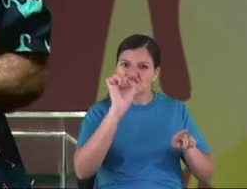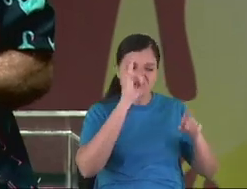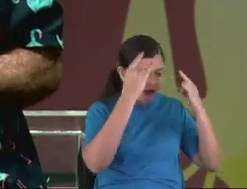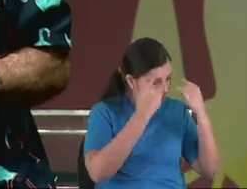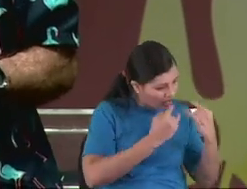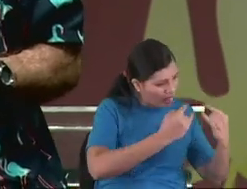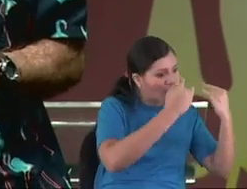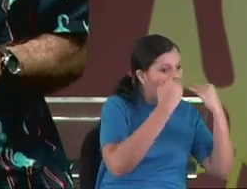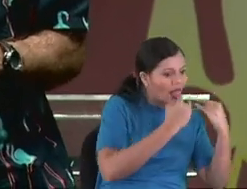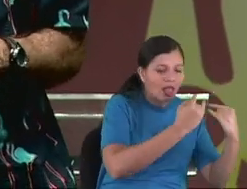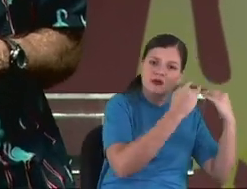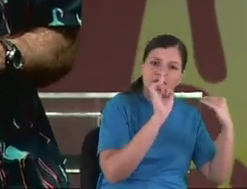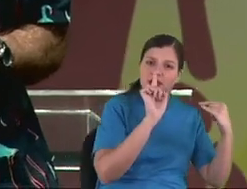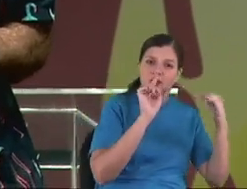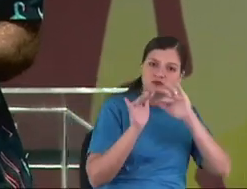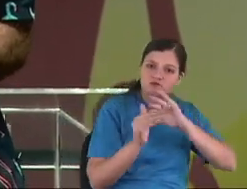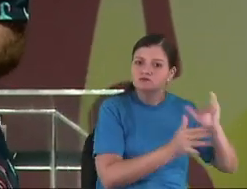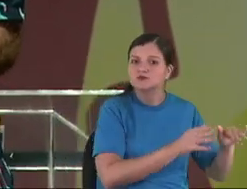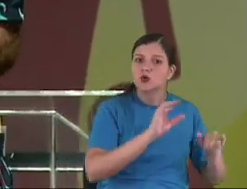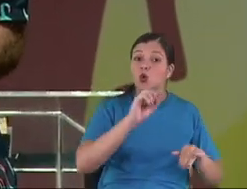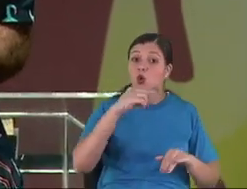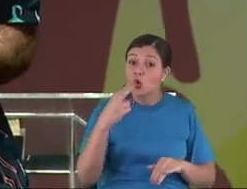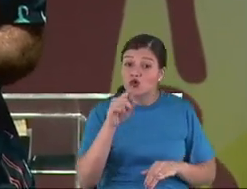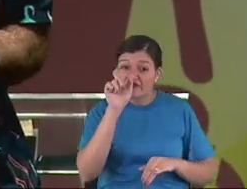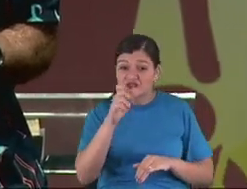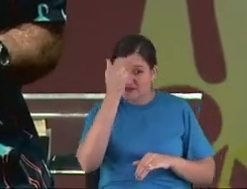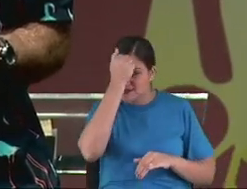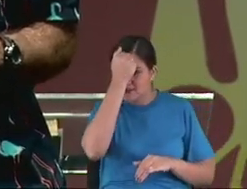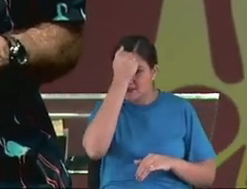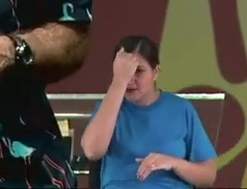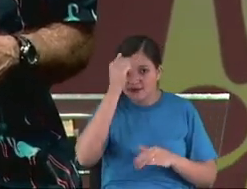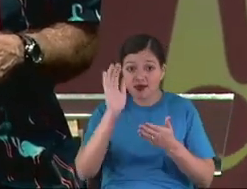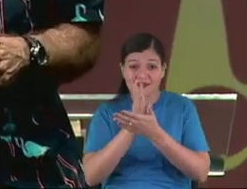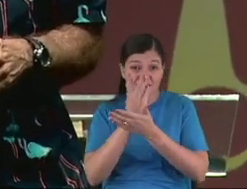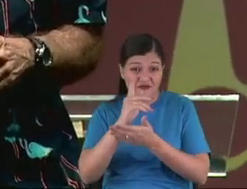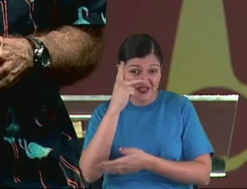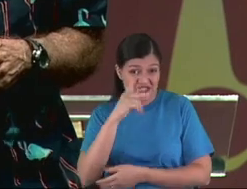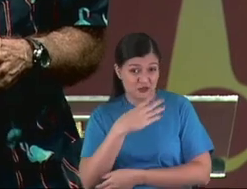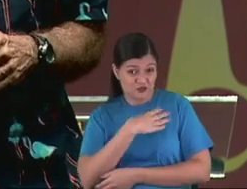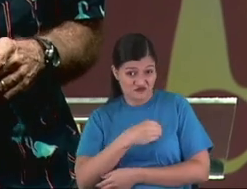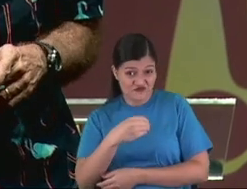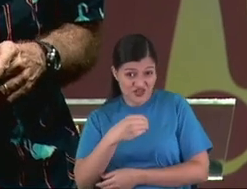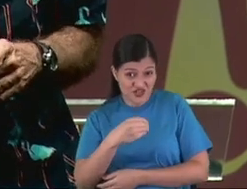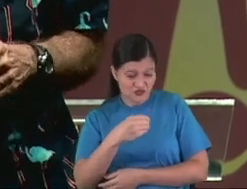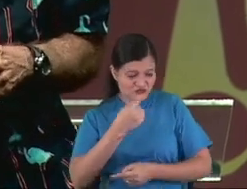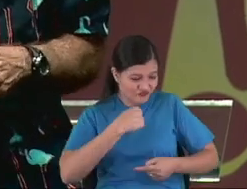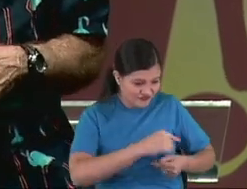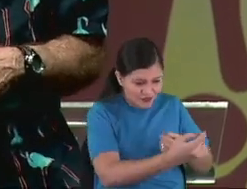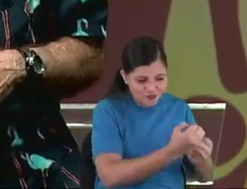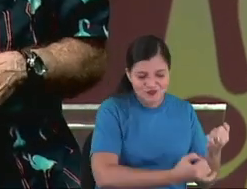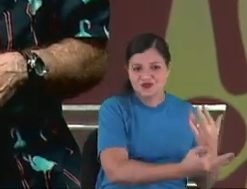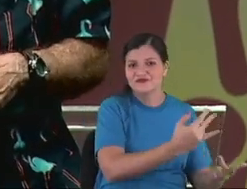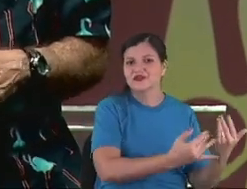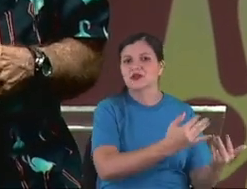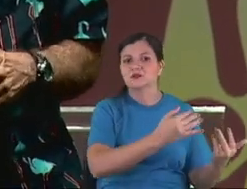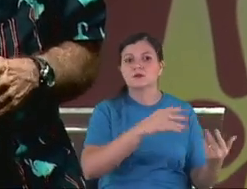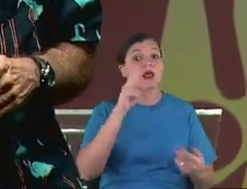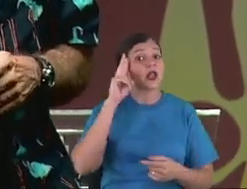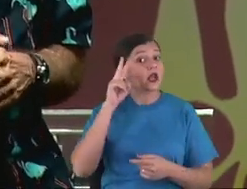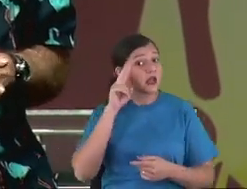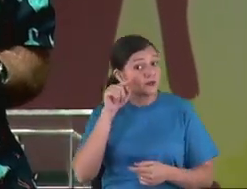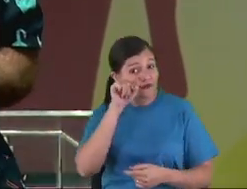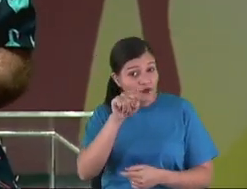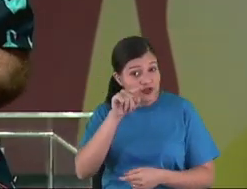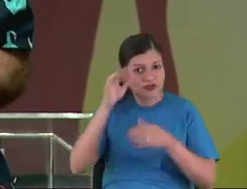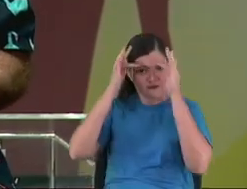Don't give up. Don't feed it because you feel regret. You and your kids go to hell. Don't forget it.